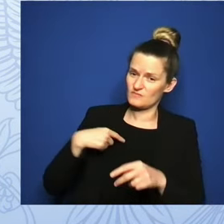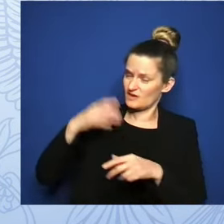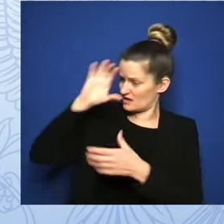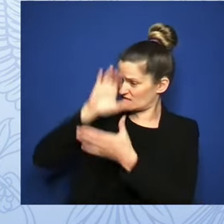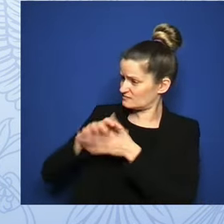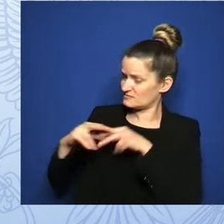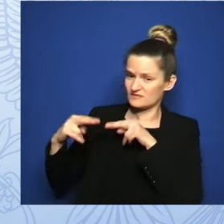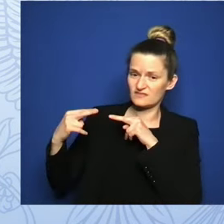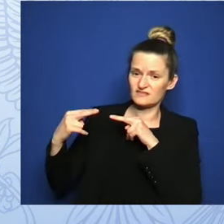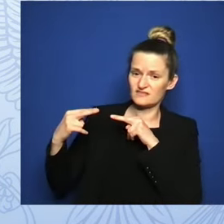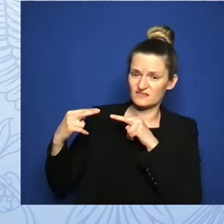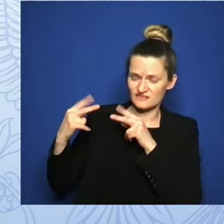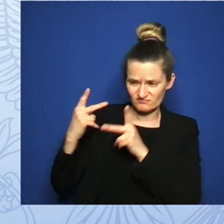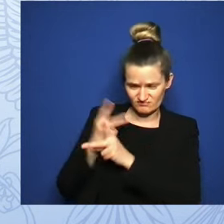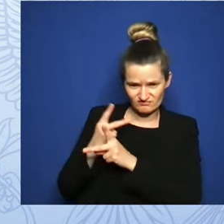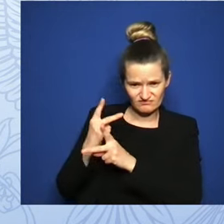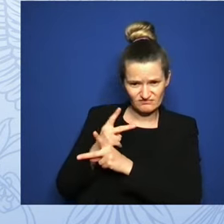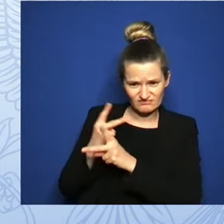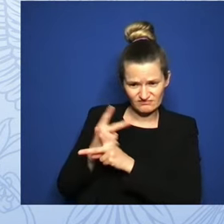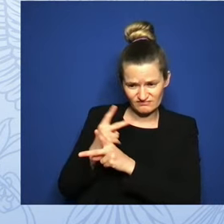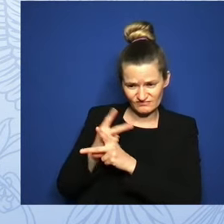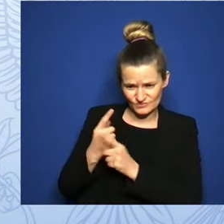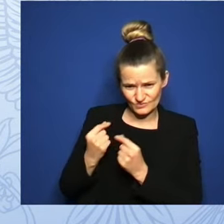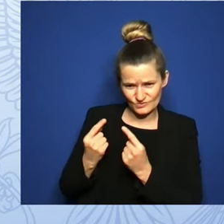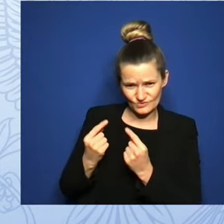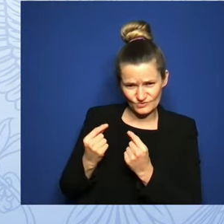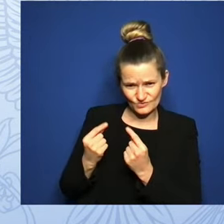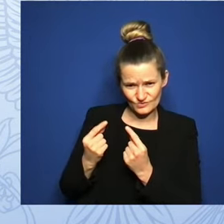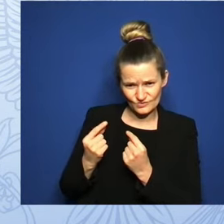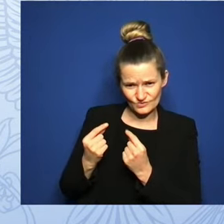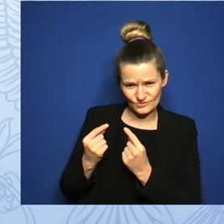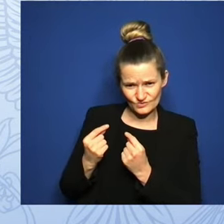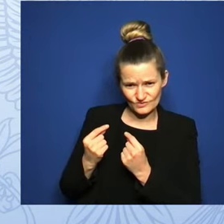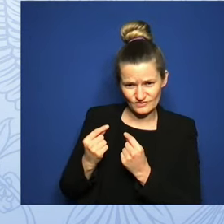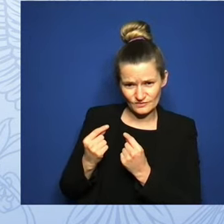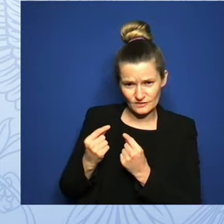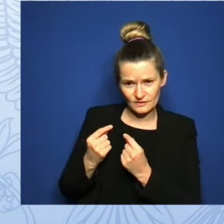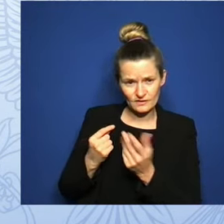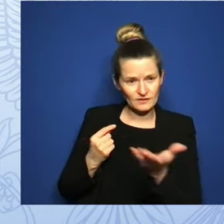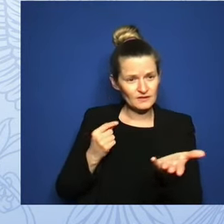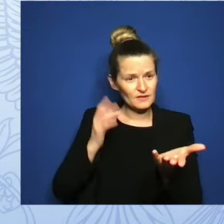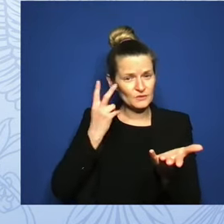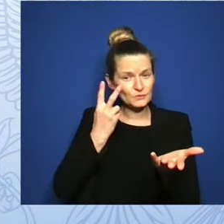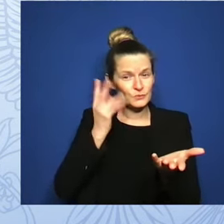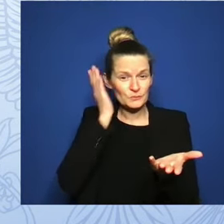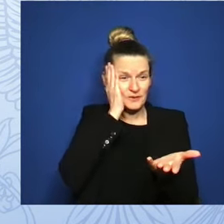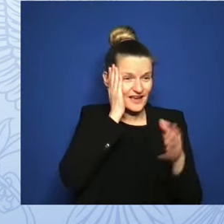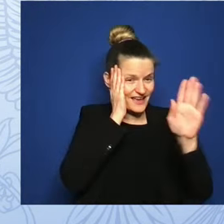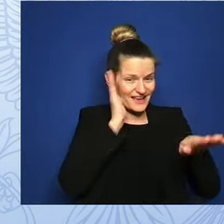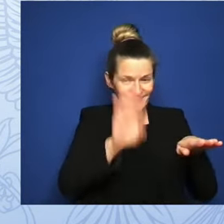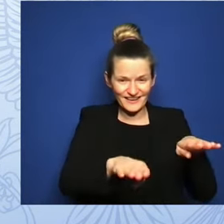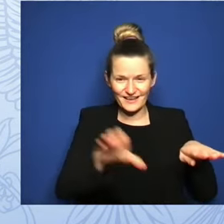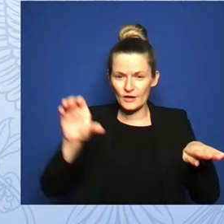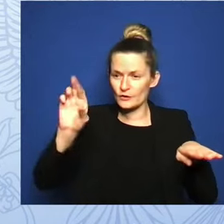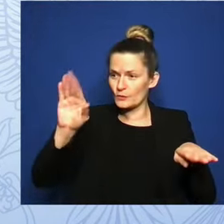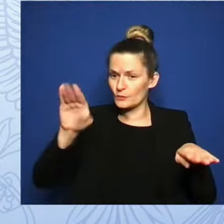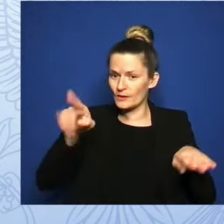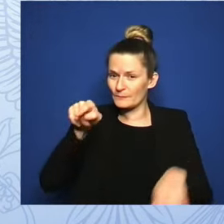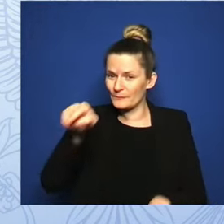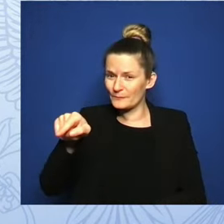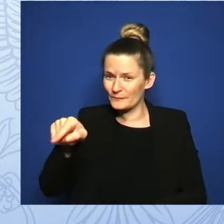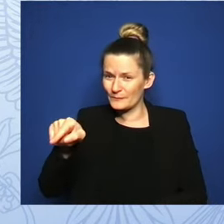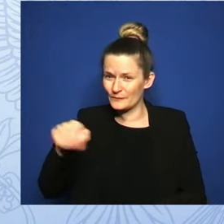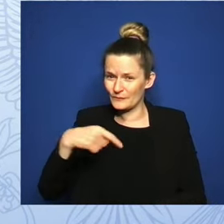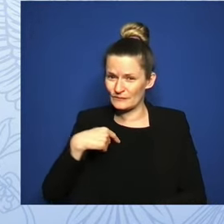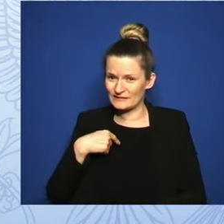bed and two toddler beds in a crib in our nursery, were worried and afraid about whether or not we should use a credit card